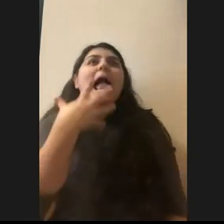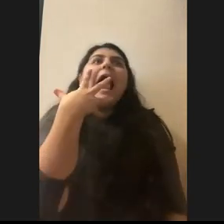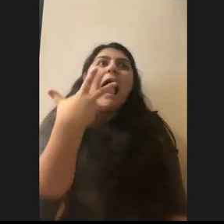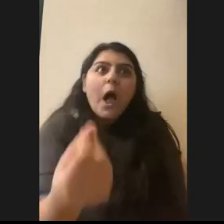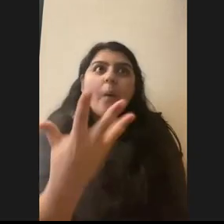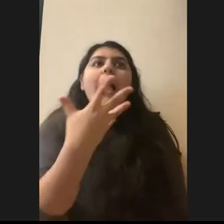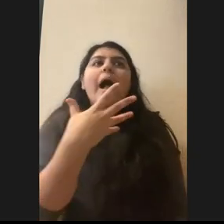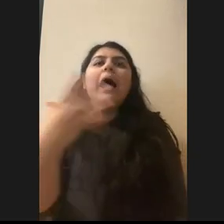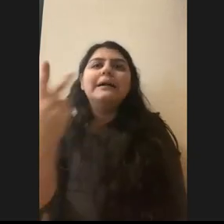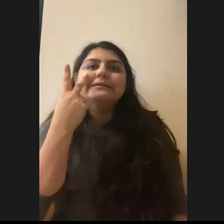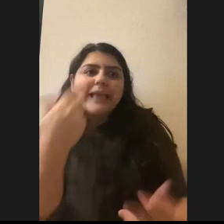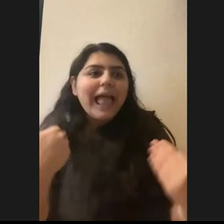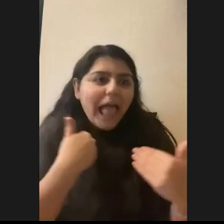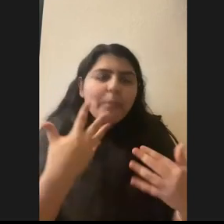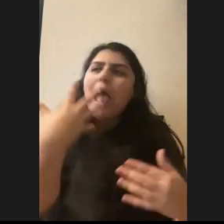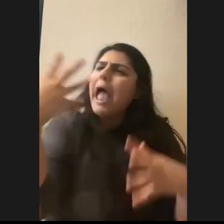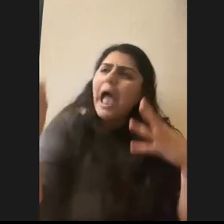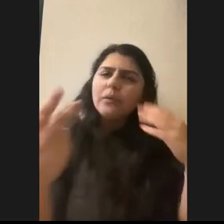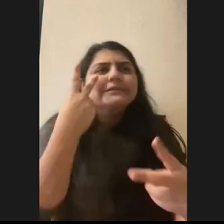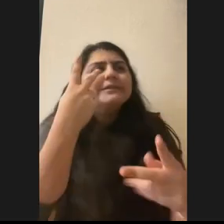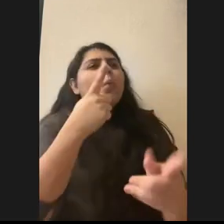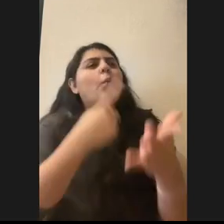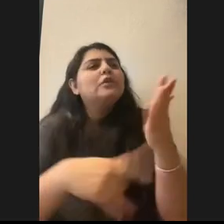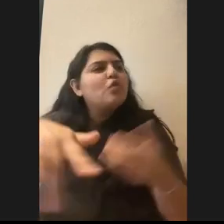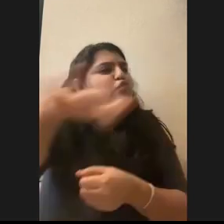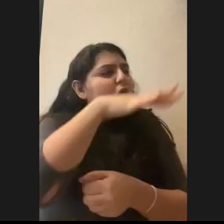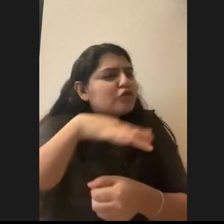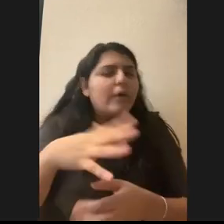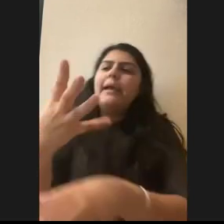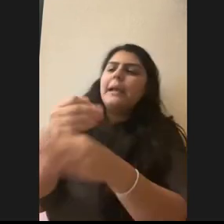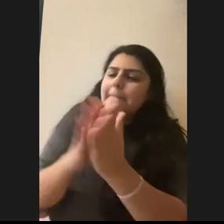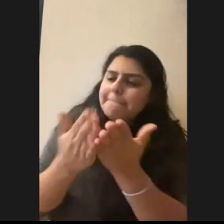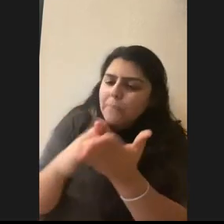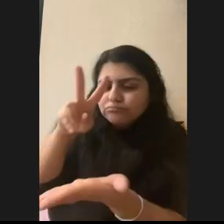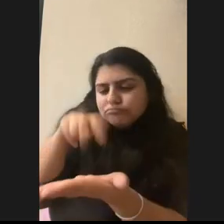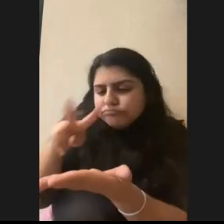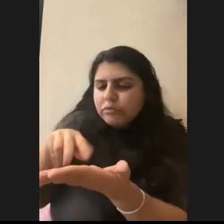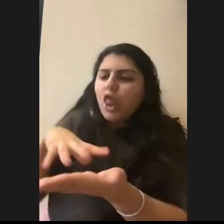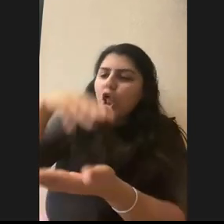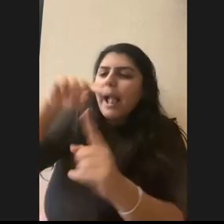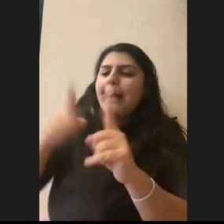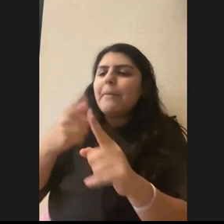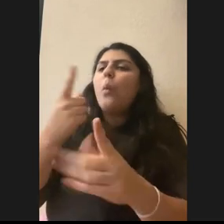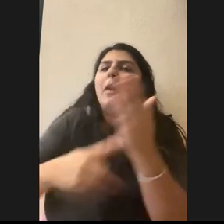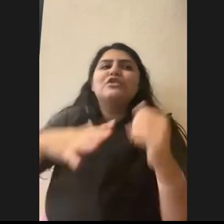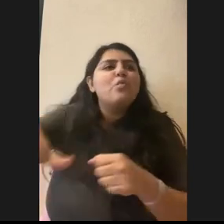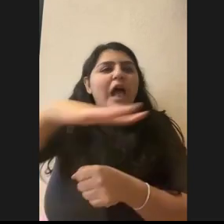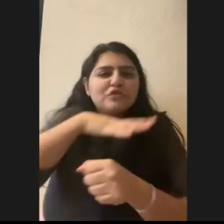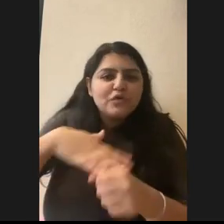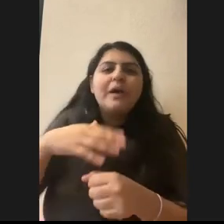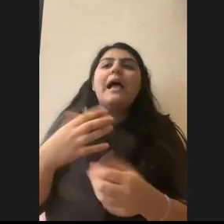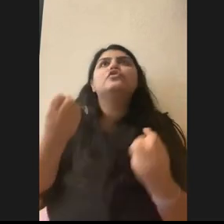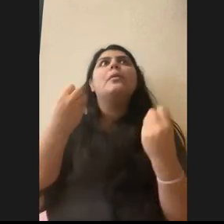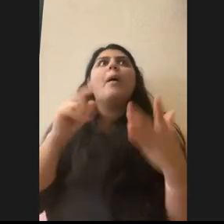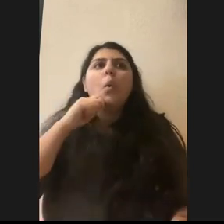outside and just see what's around you, get some books and learn what's about around you. Cause a lot of people don't know. And there's so many cool things.